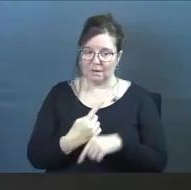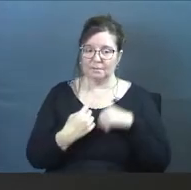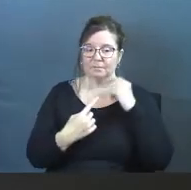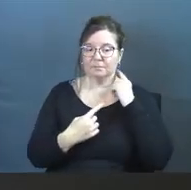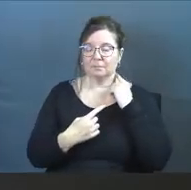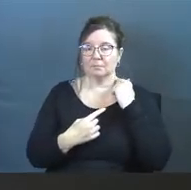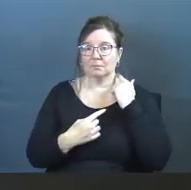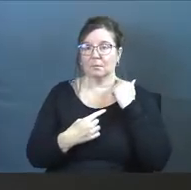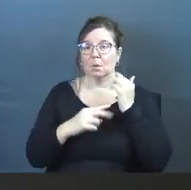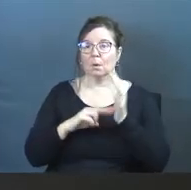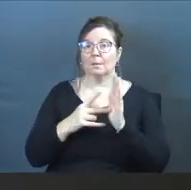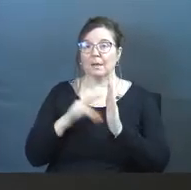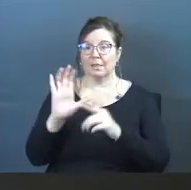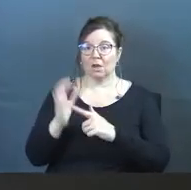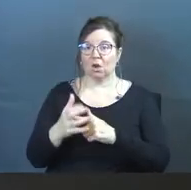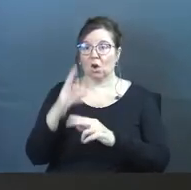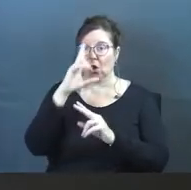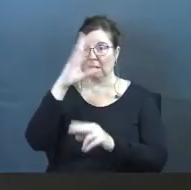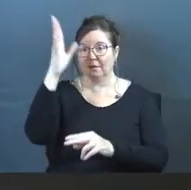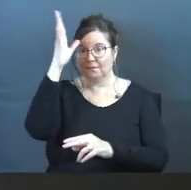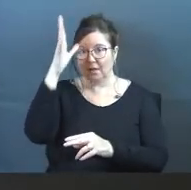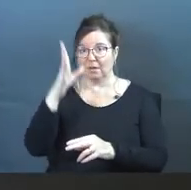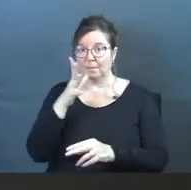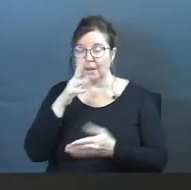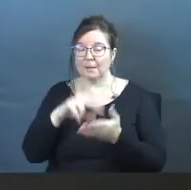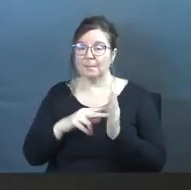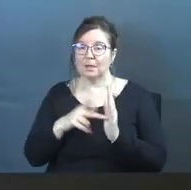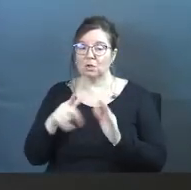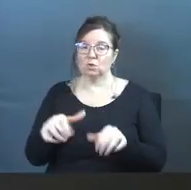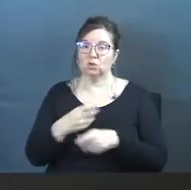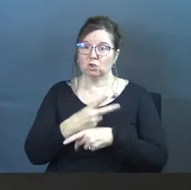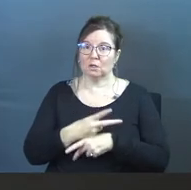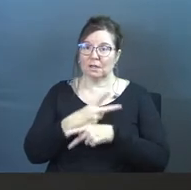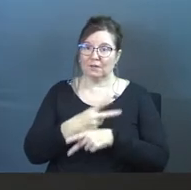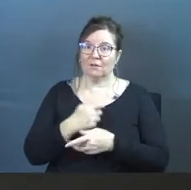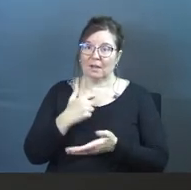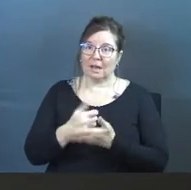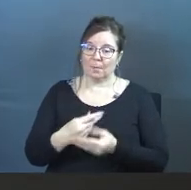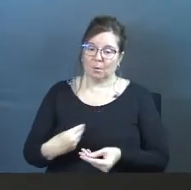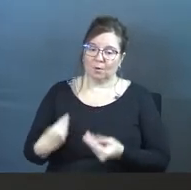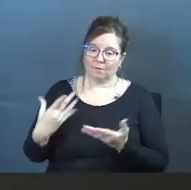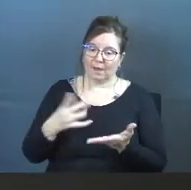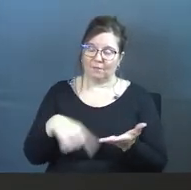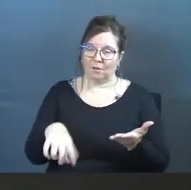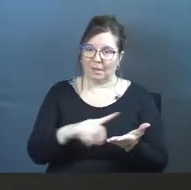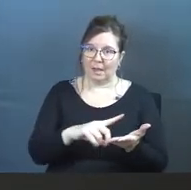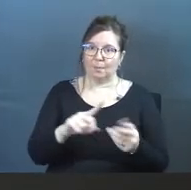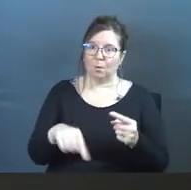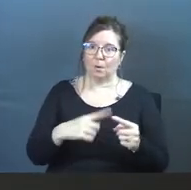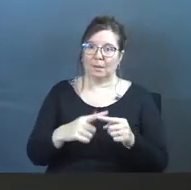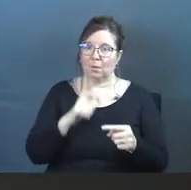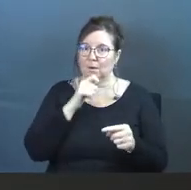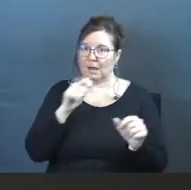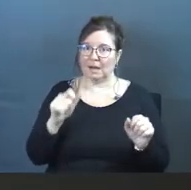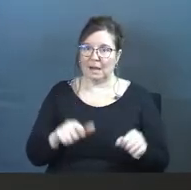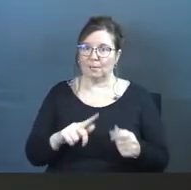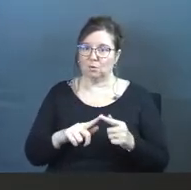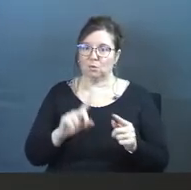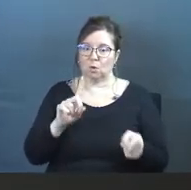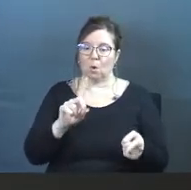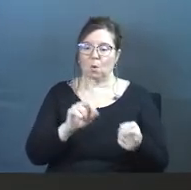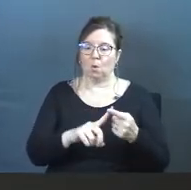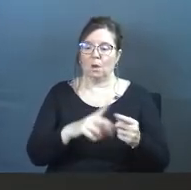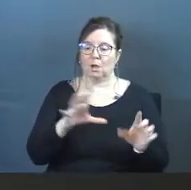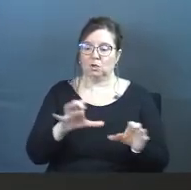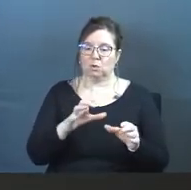What it meant in that culture, honoring your father and mother means that you took care of them and help provided for them when they were not able to go